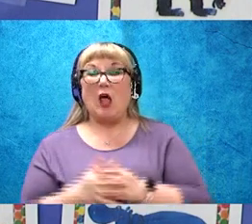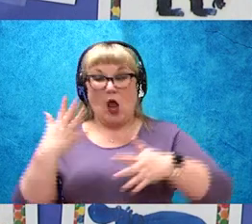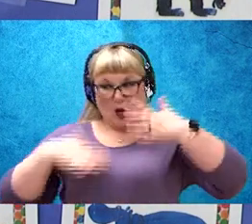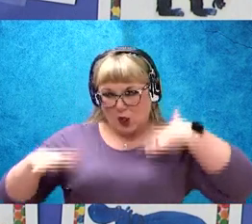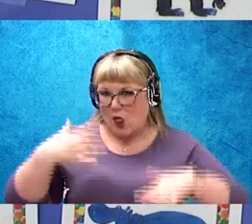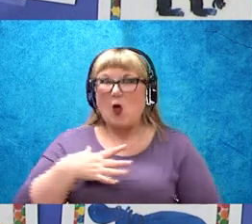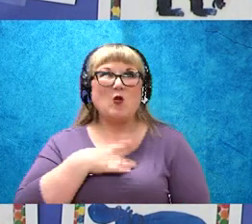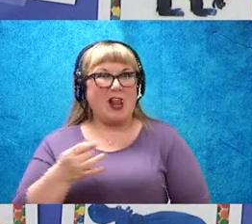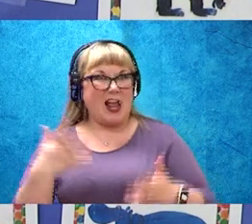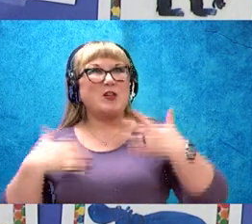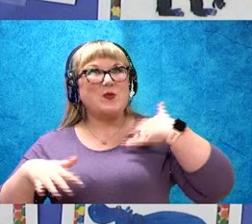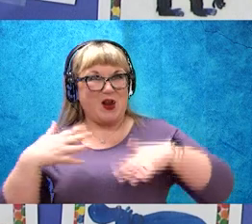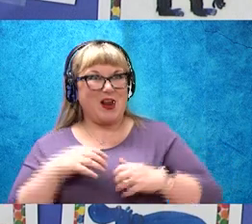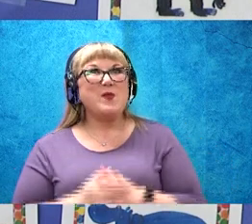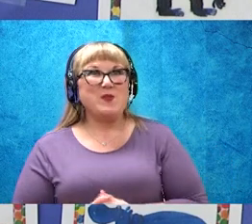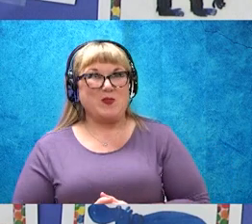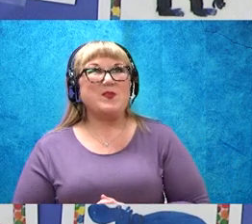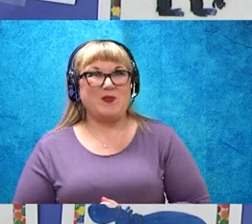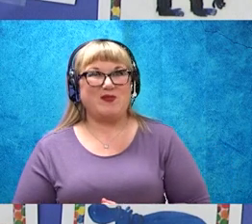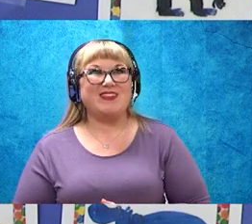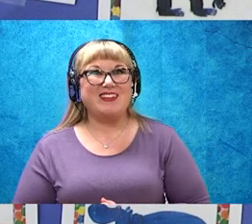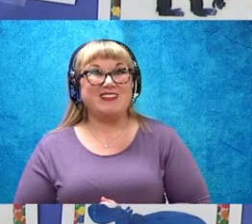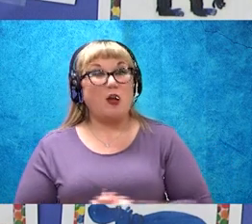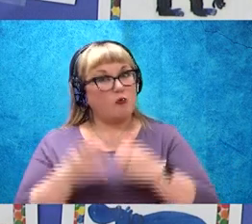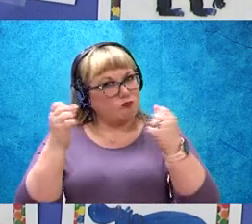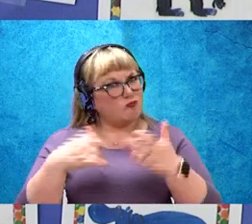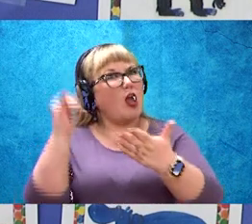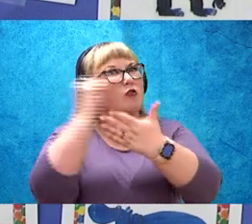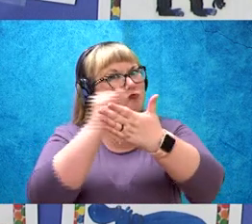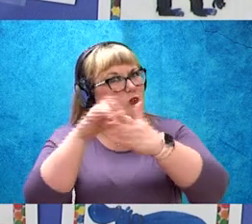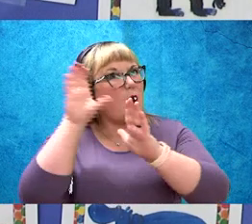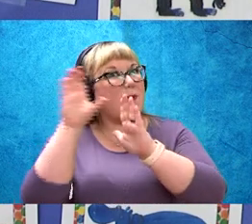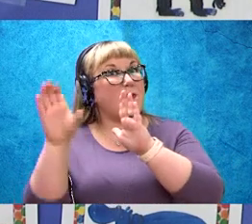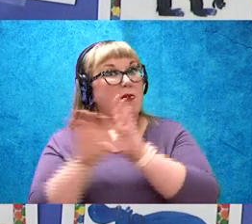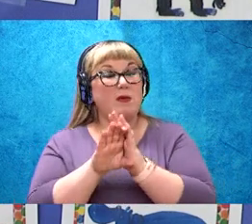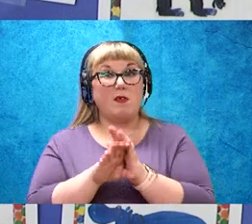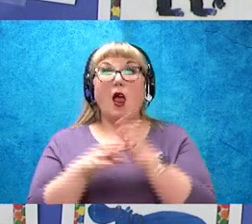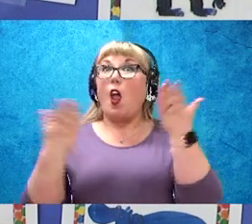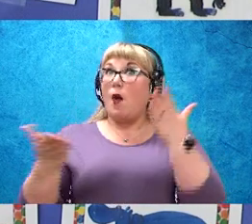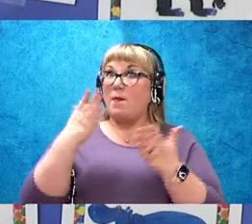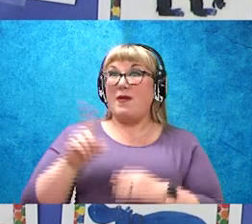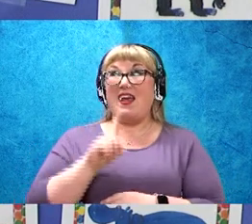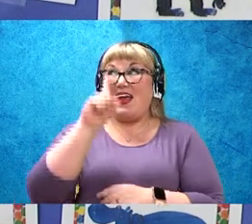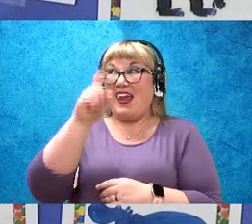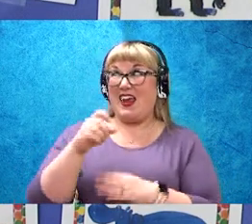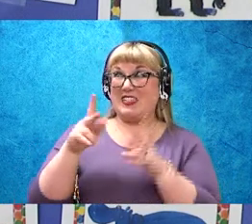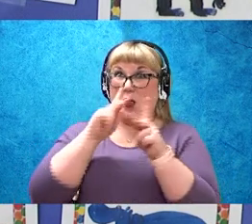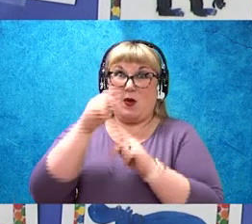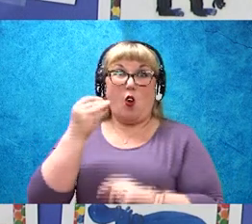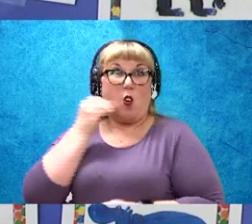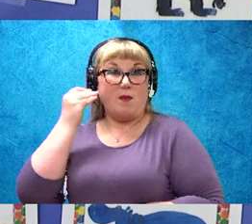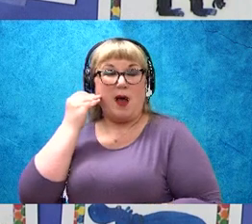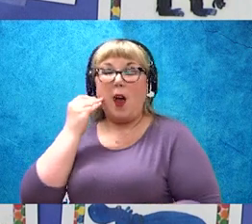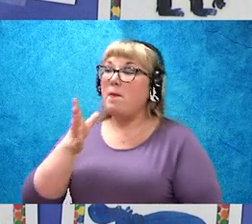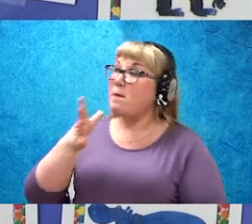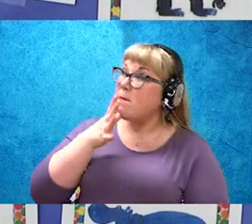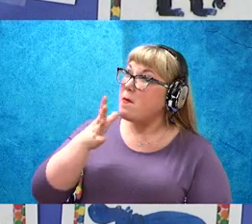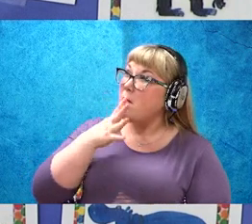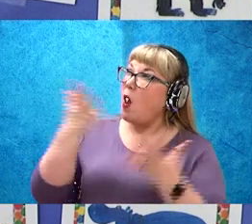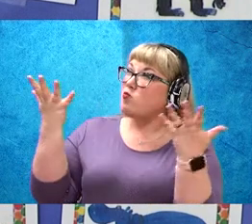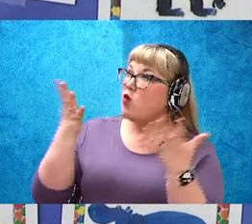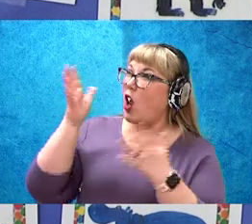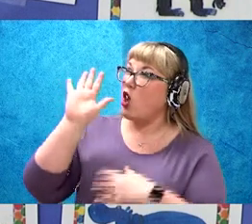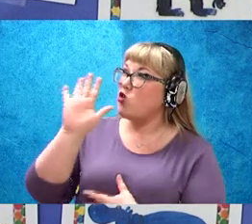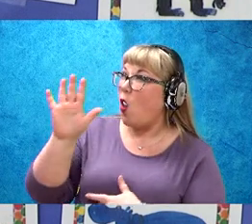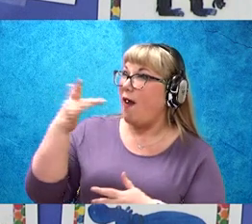to wear. And you could draw a picture. Maybe ask the people in your home, hey mom, what's your